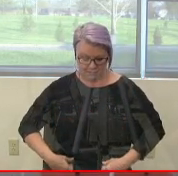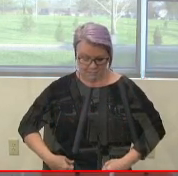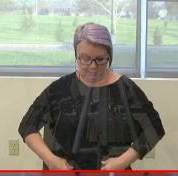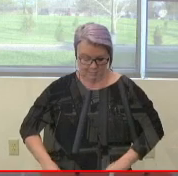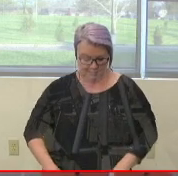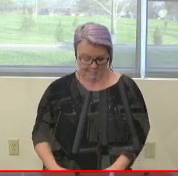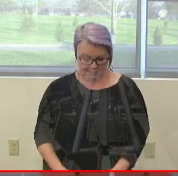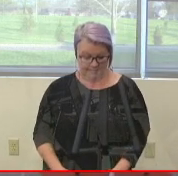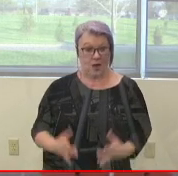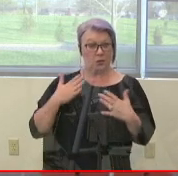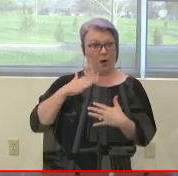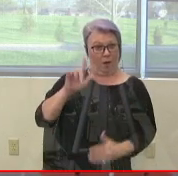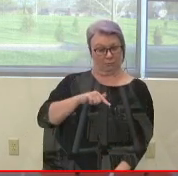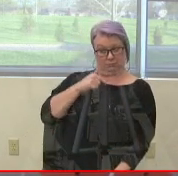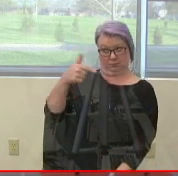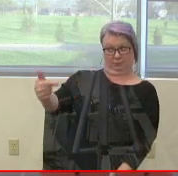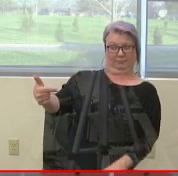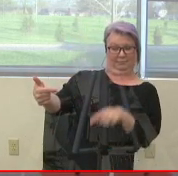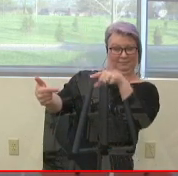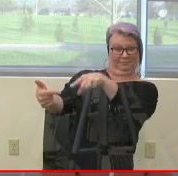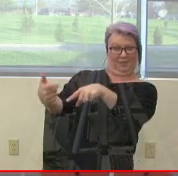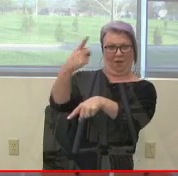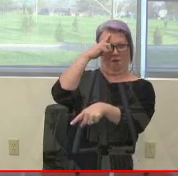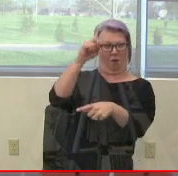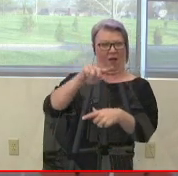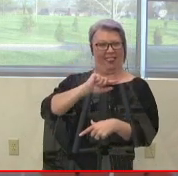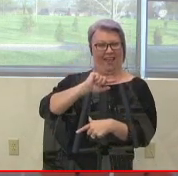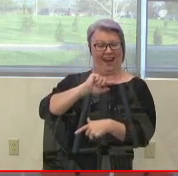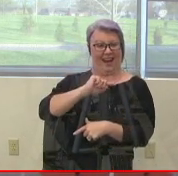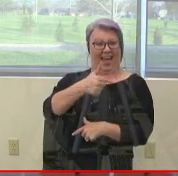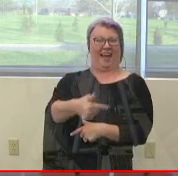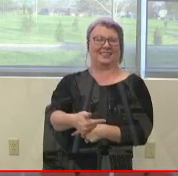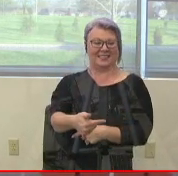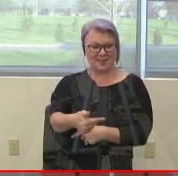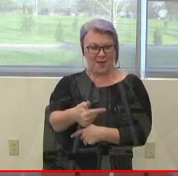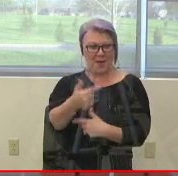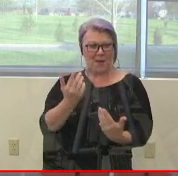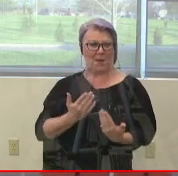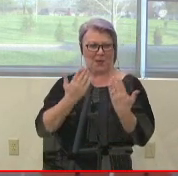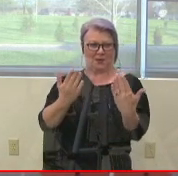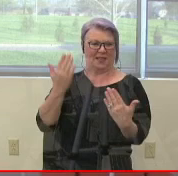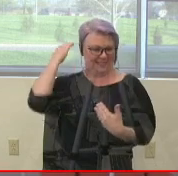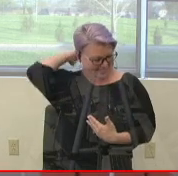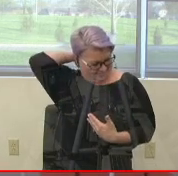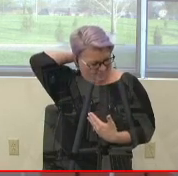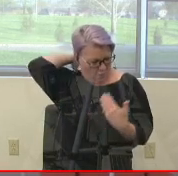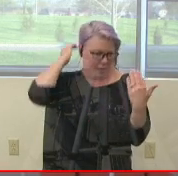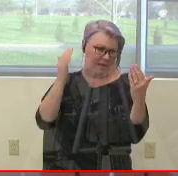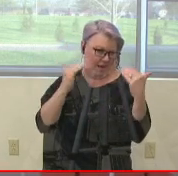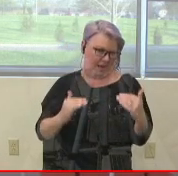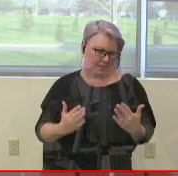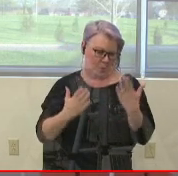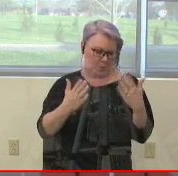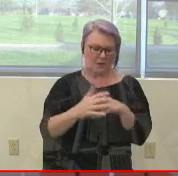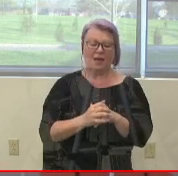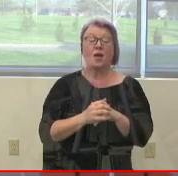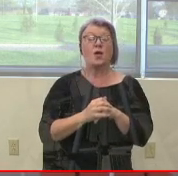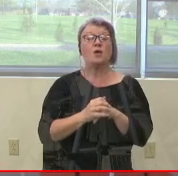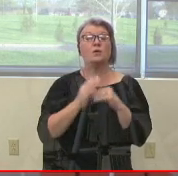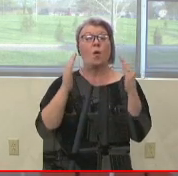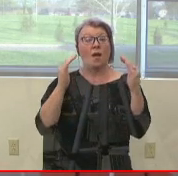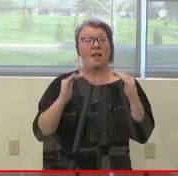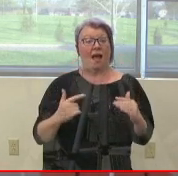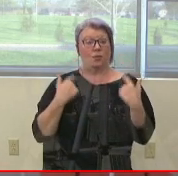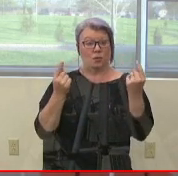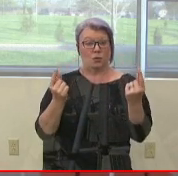I'm turning it back to you for the next motion. Okay. So next, we will elect a vice president.